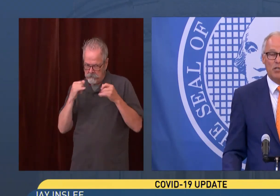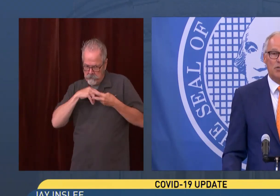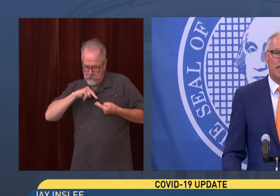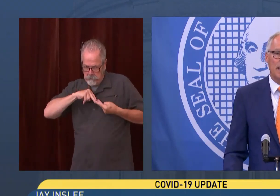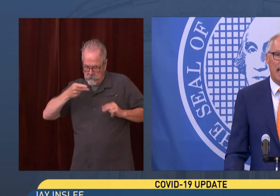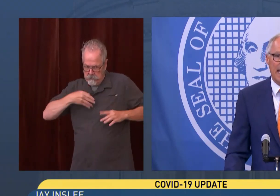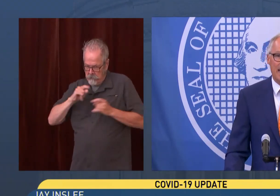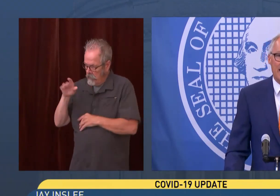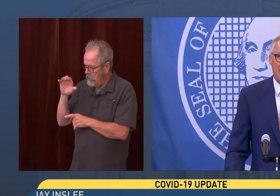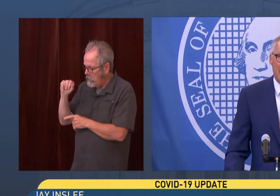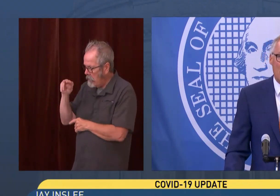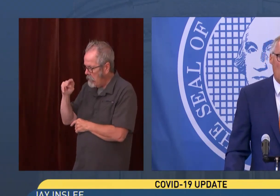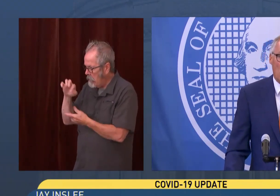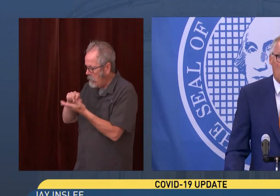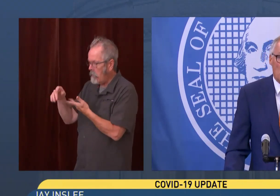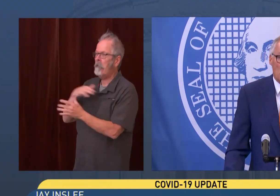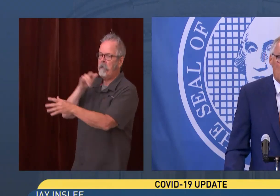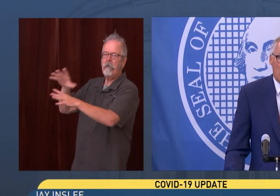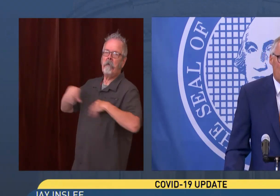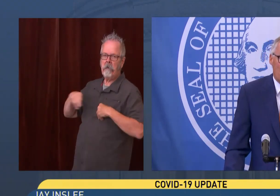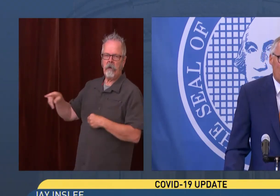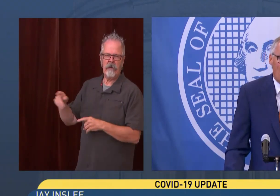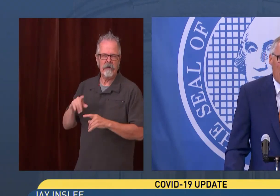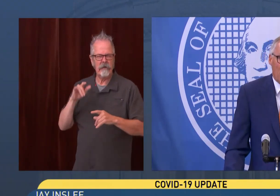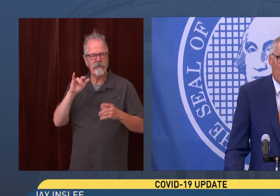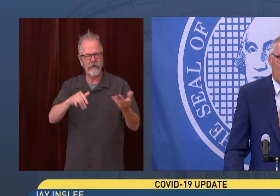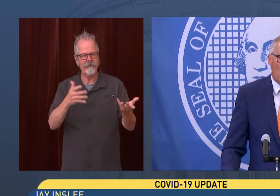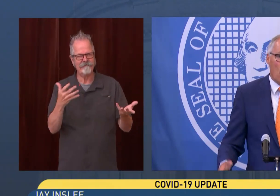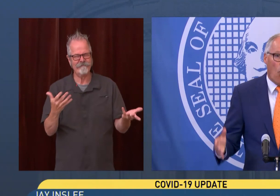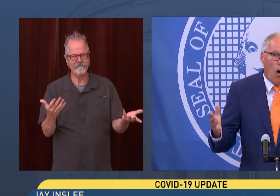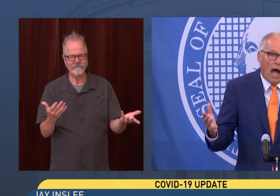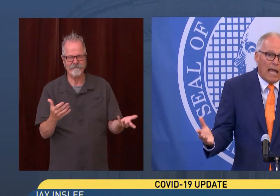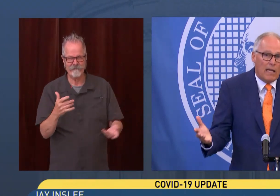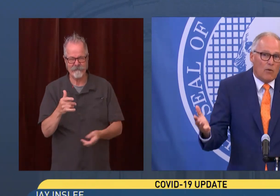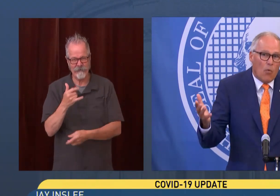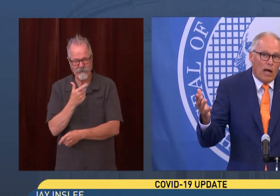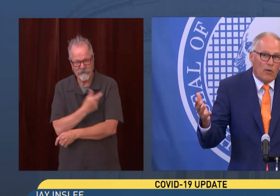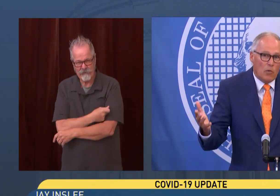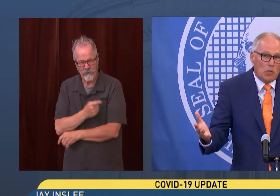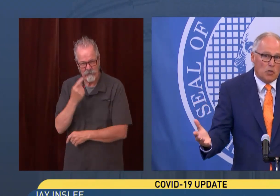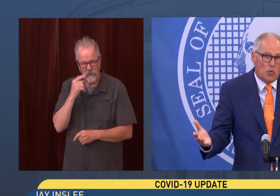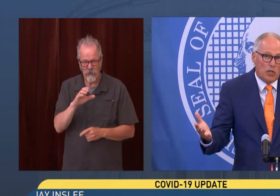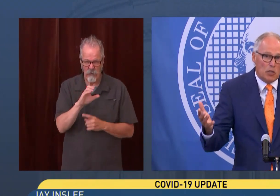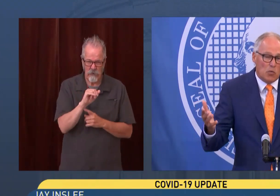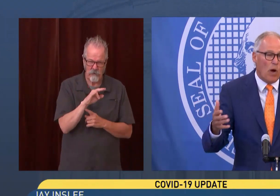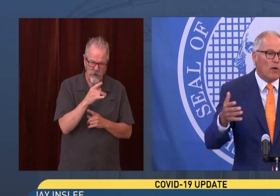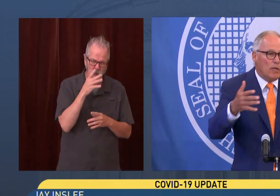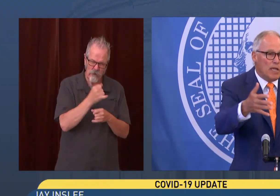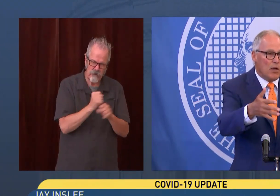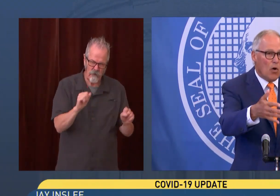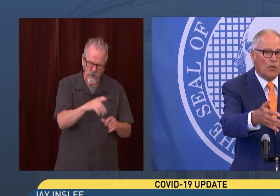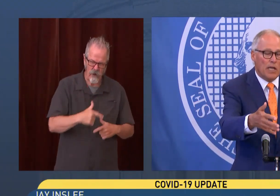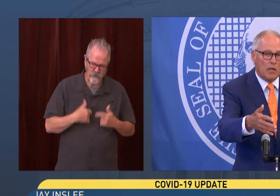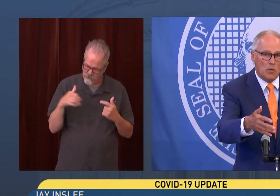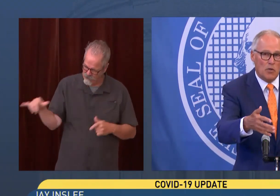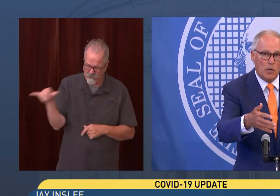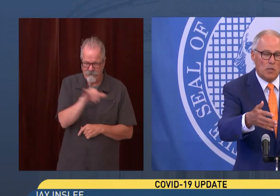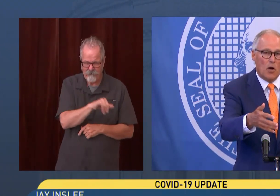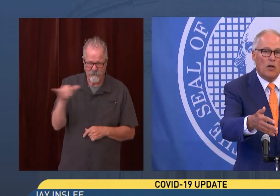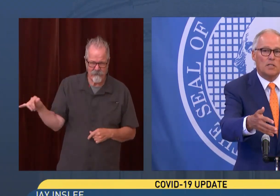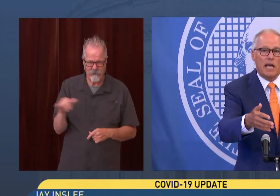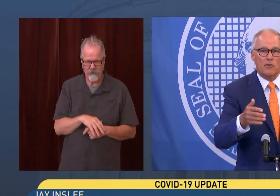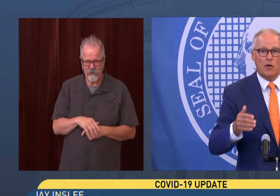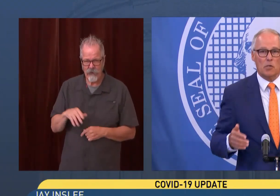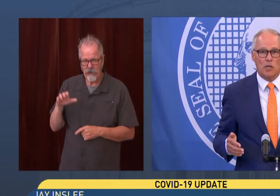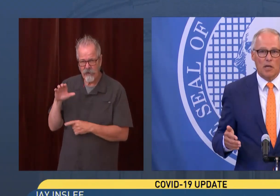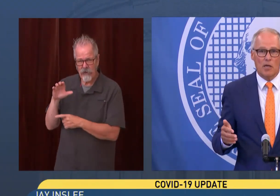doesn't change your DNA and works and saves your life. Why? Why are those situations? Why do we take all the cancer drugs